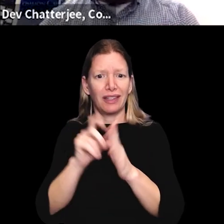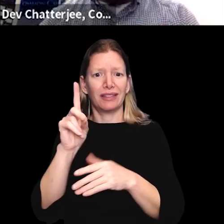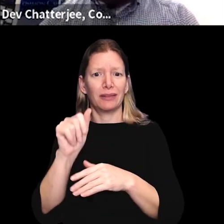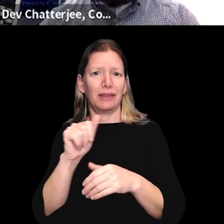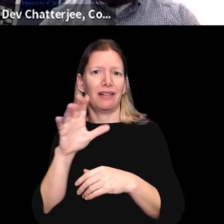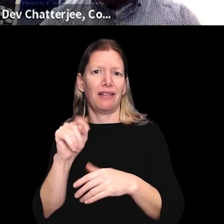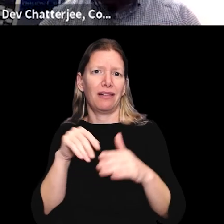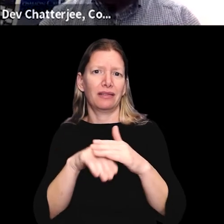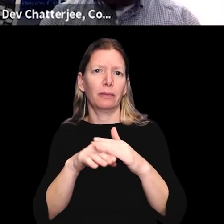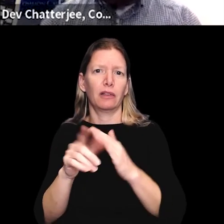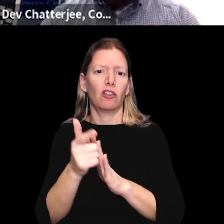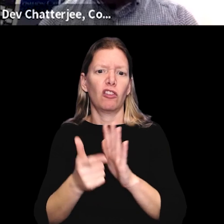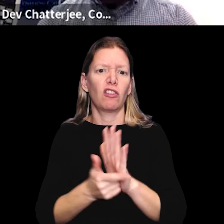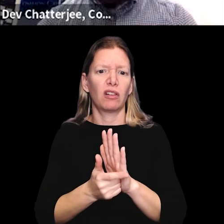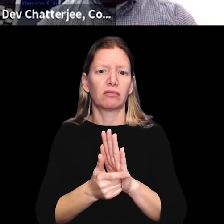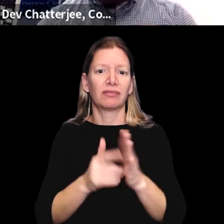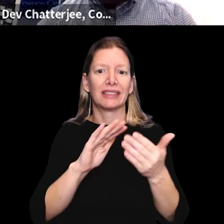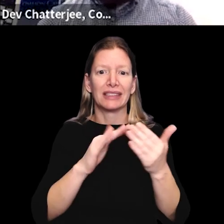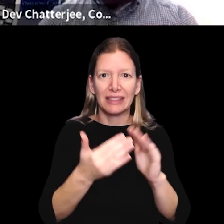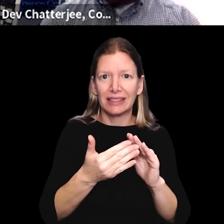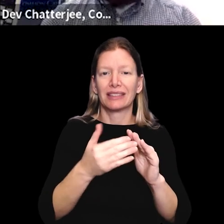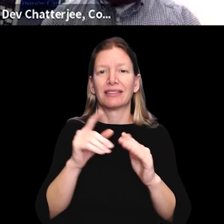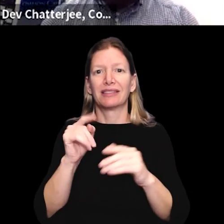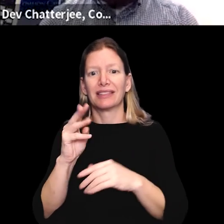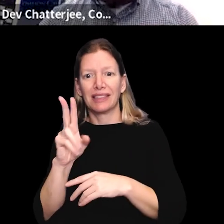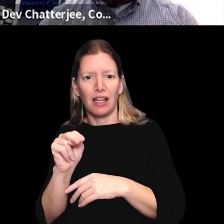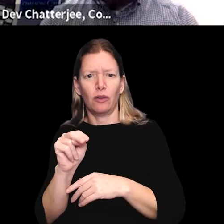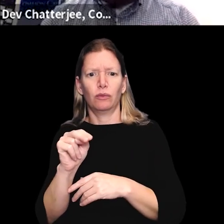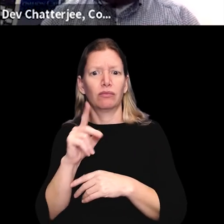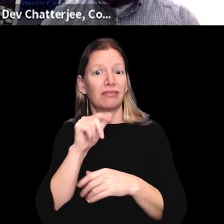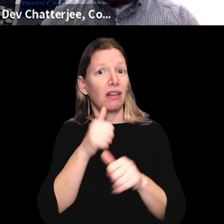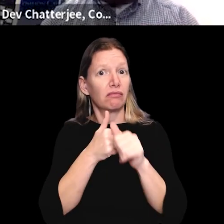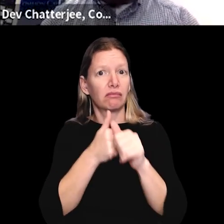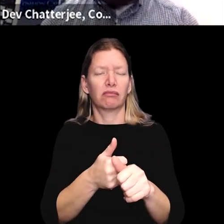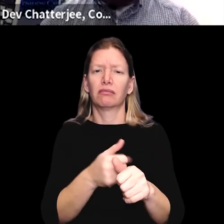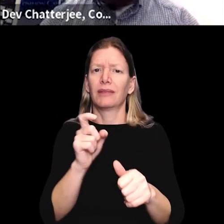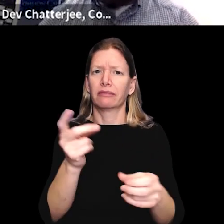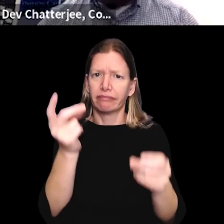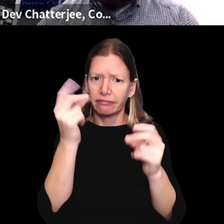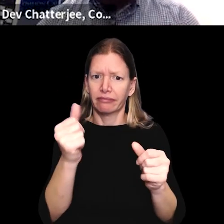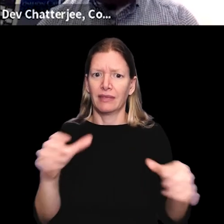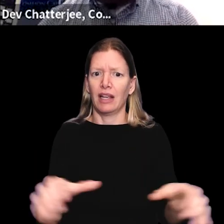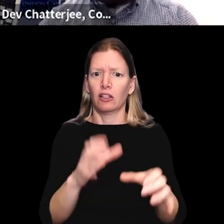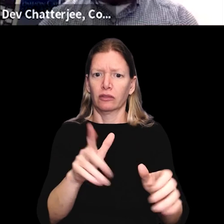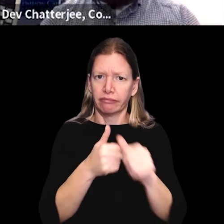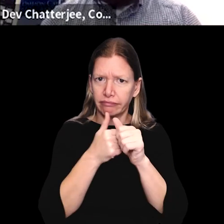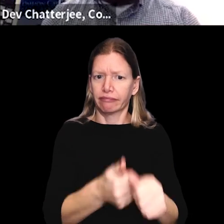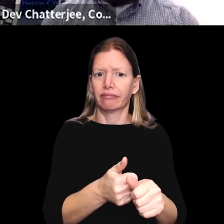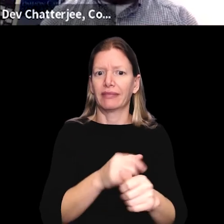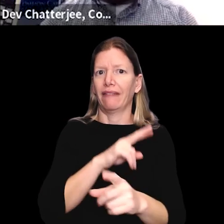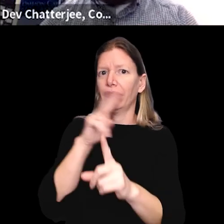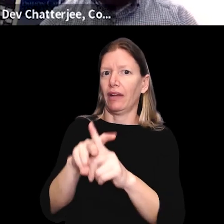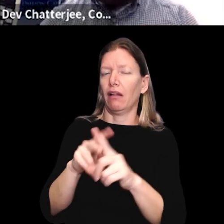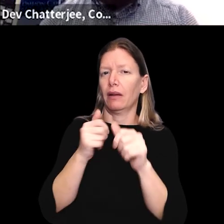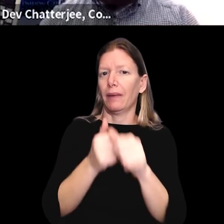accessibility laws. Cities and towns that are not in compliance must take immediate action to comply